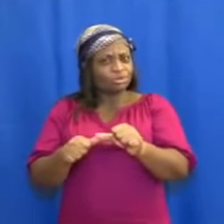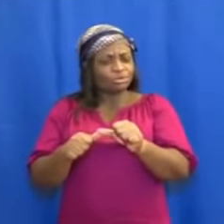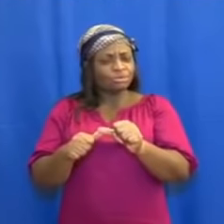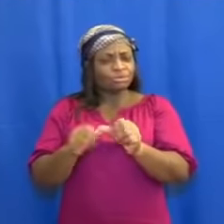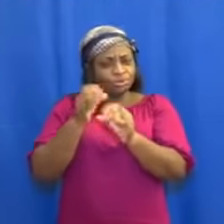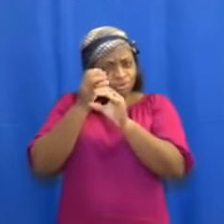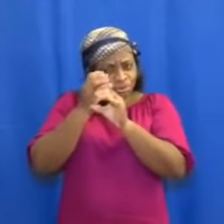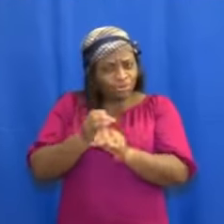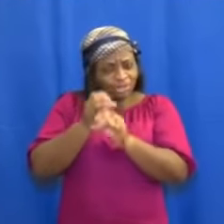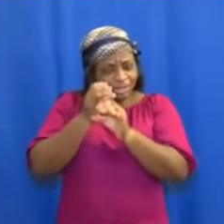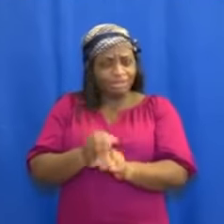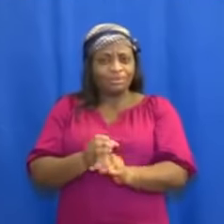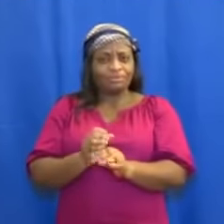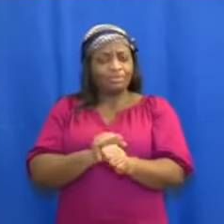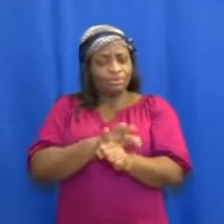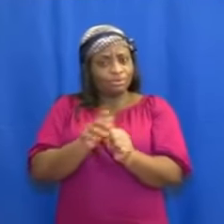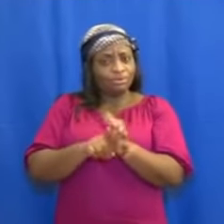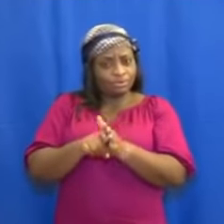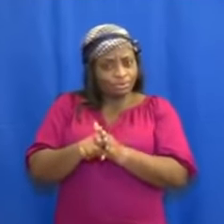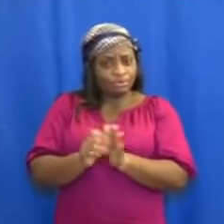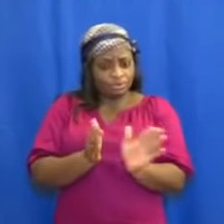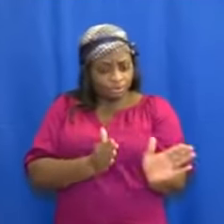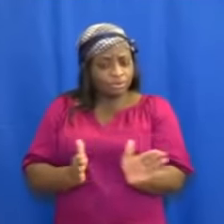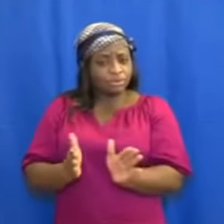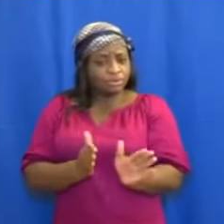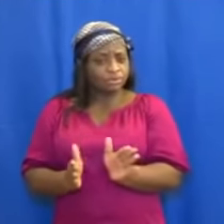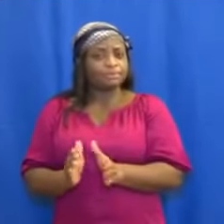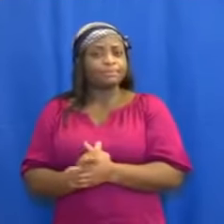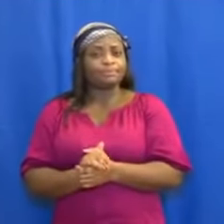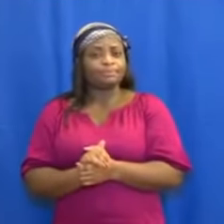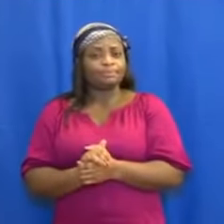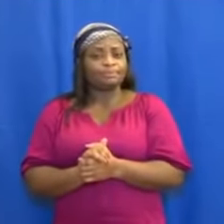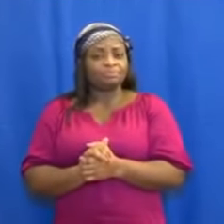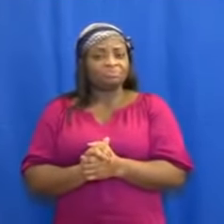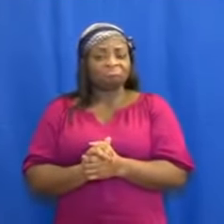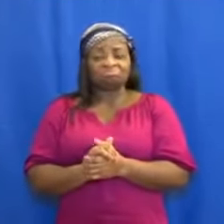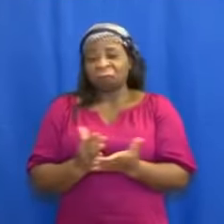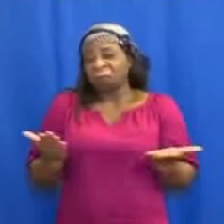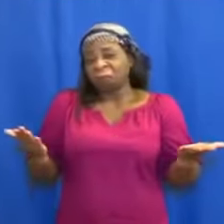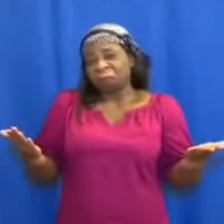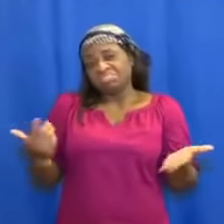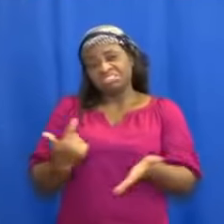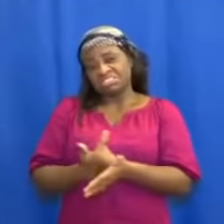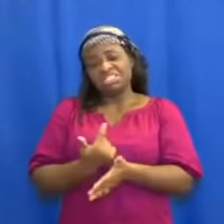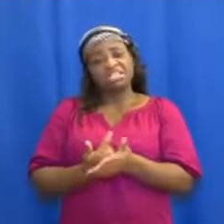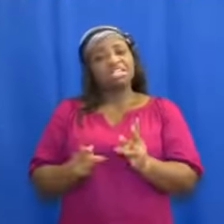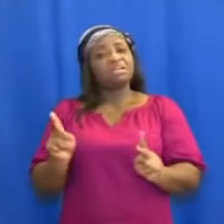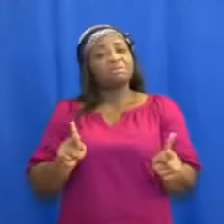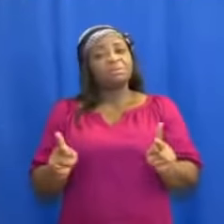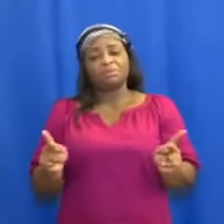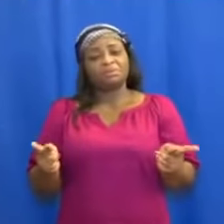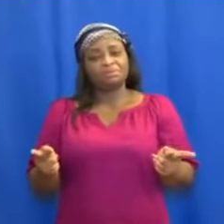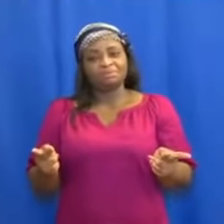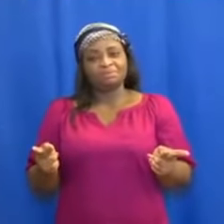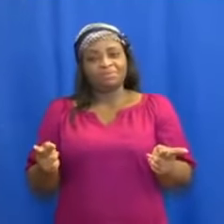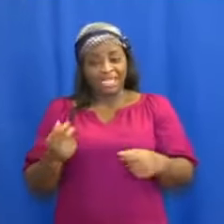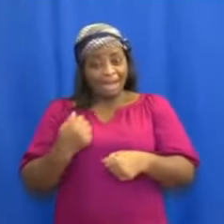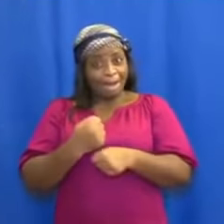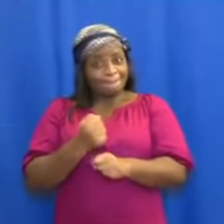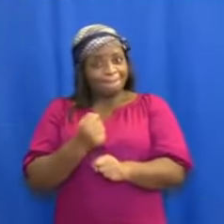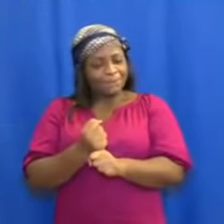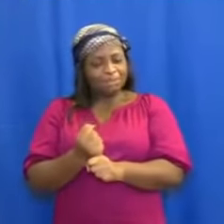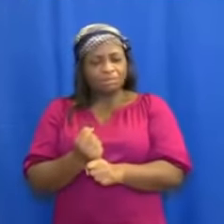COVID-19 protocols. So, my fellow Ghanaians, I make this plea to all of you